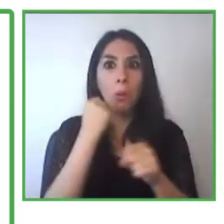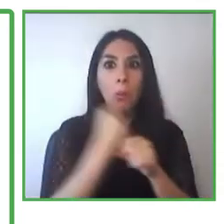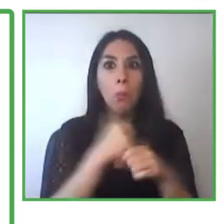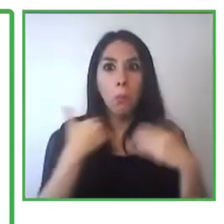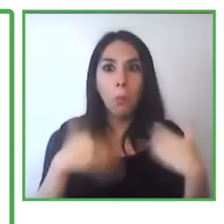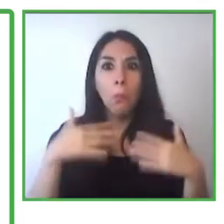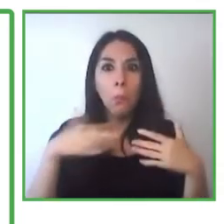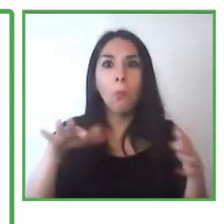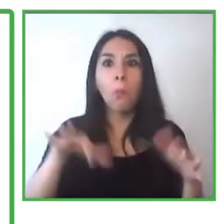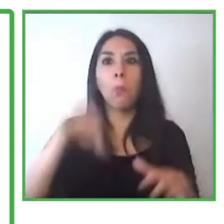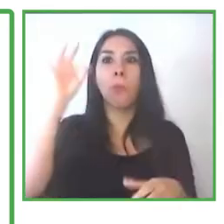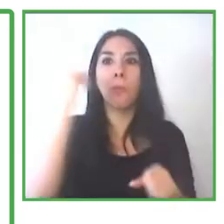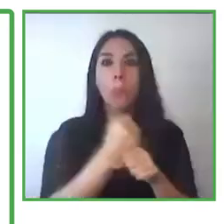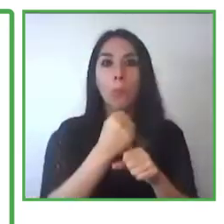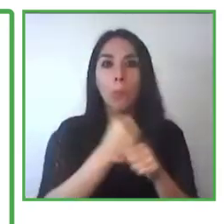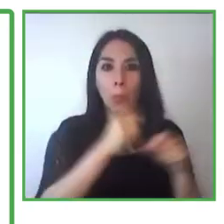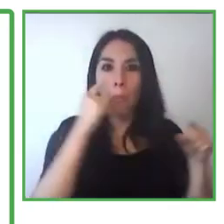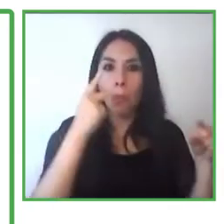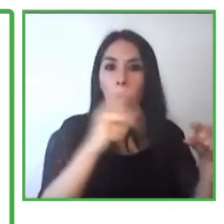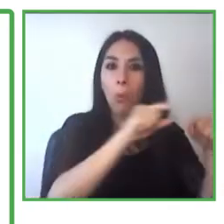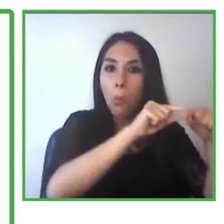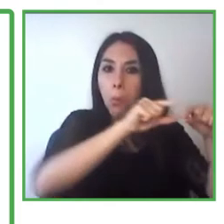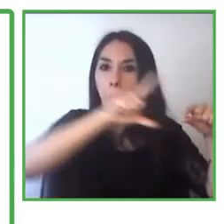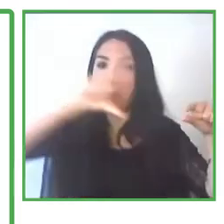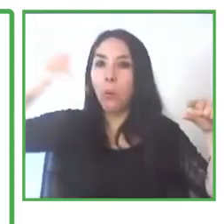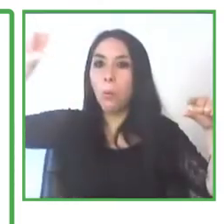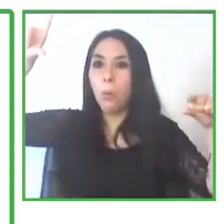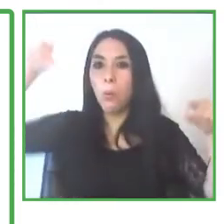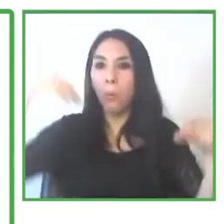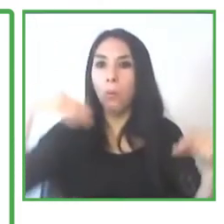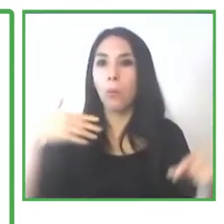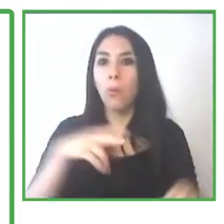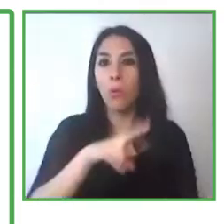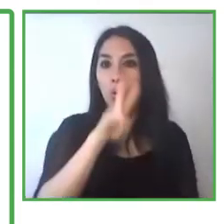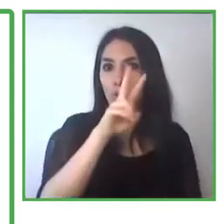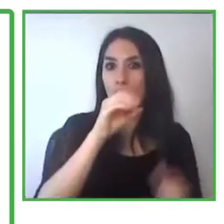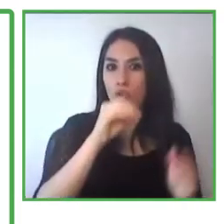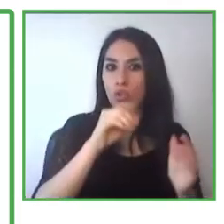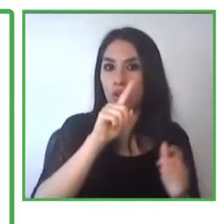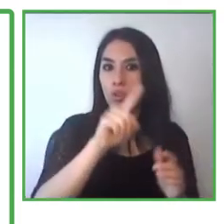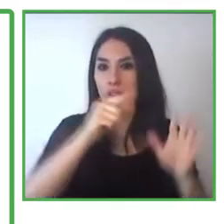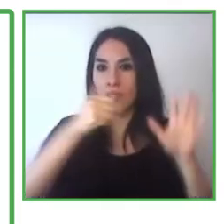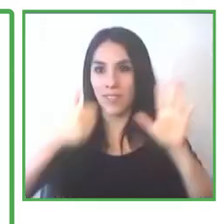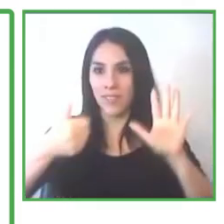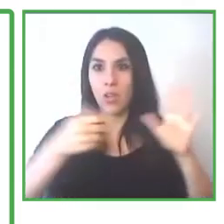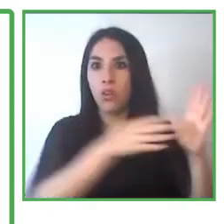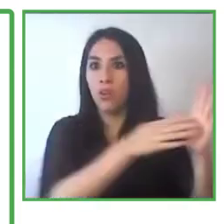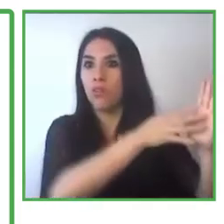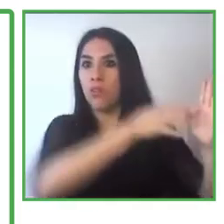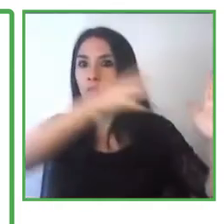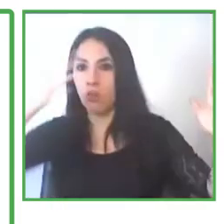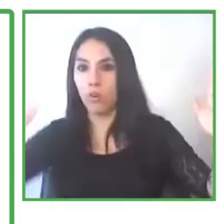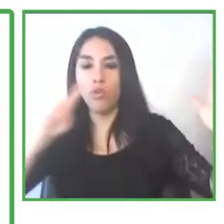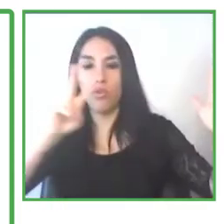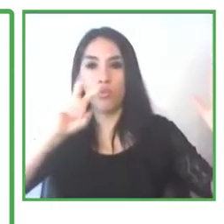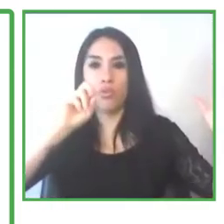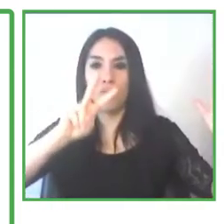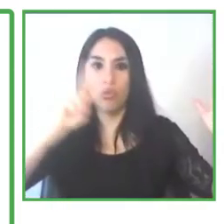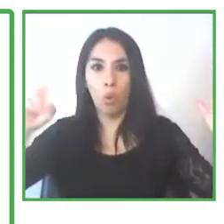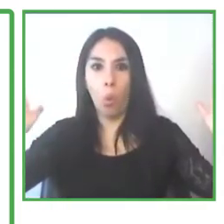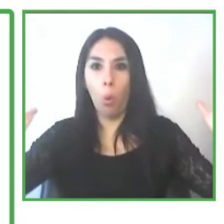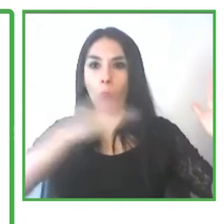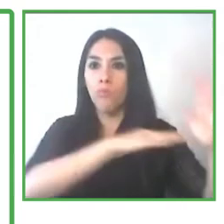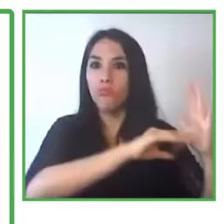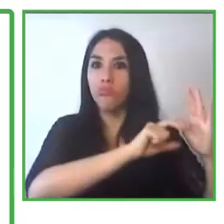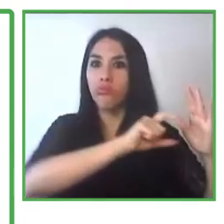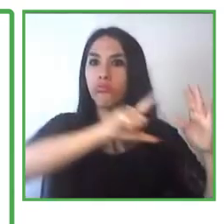,274. So we can see that it's growing from 2006 until the 34,000 that we